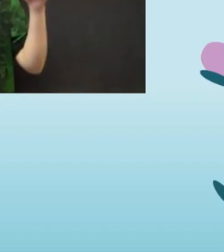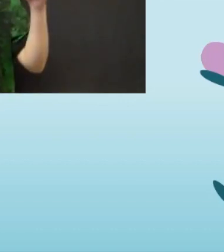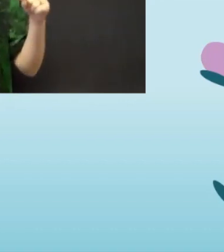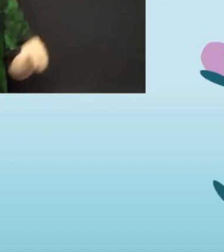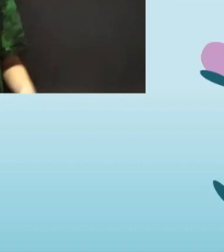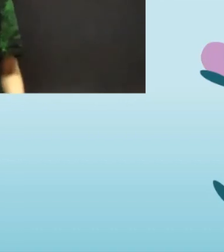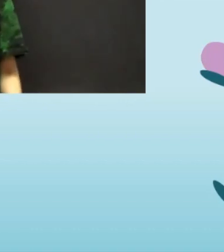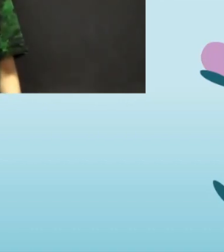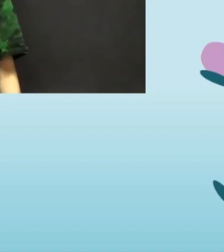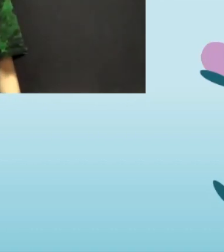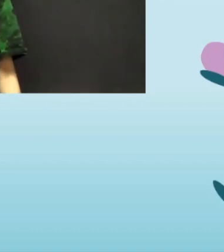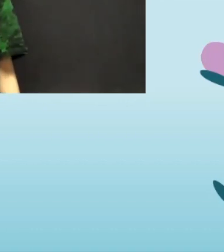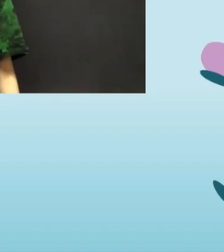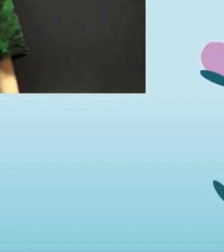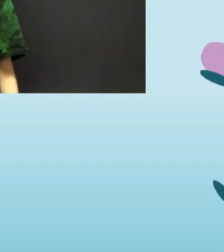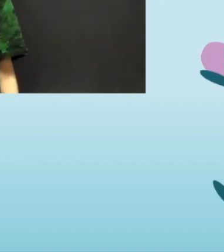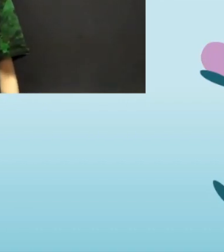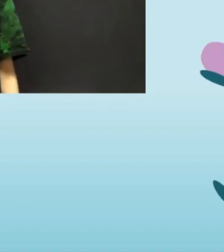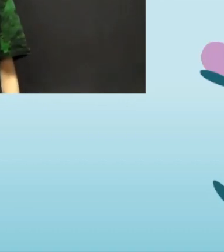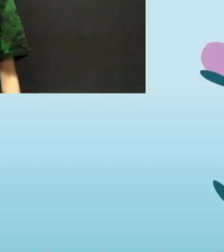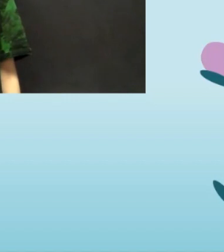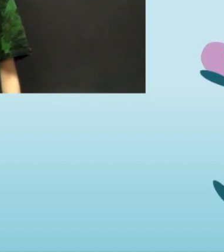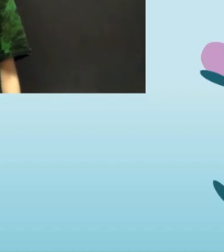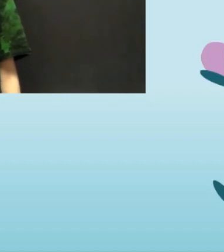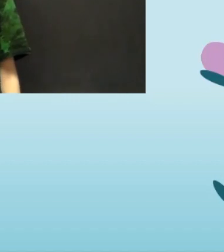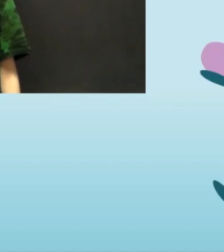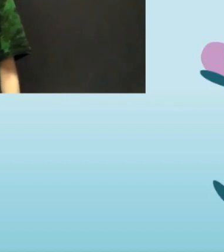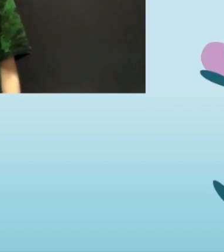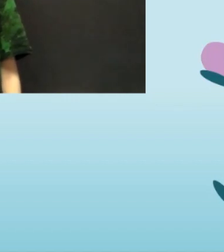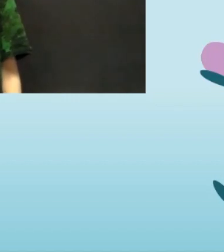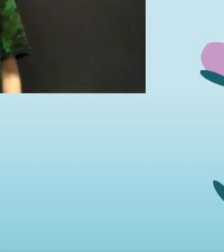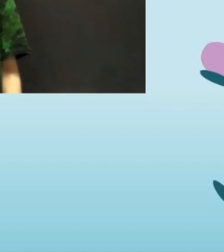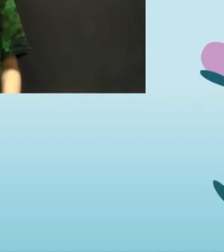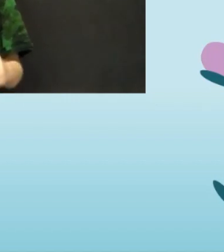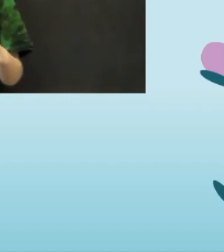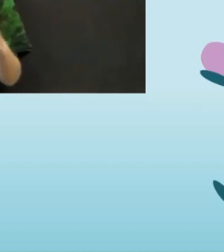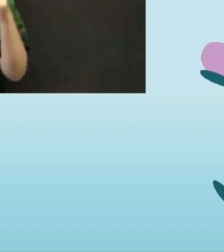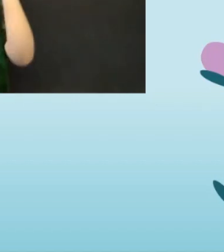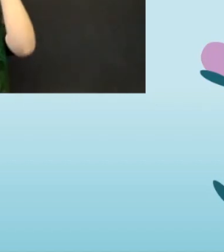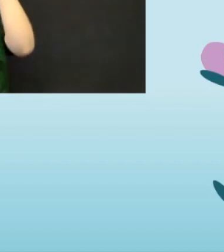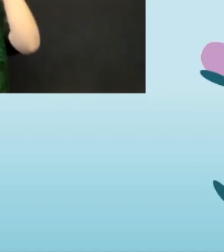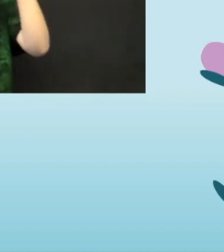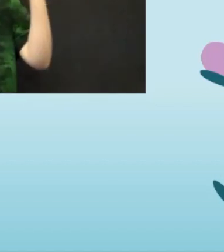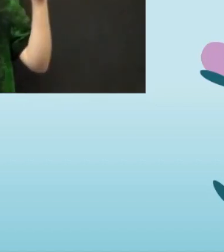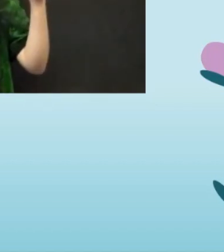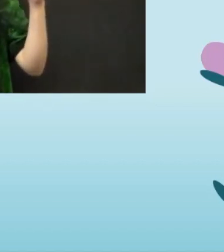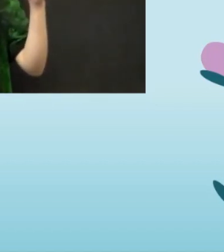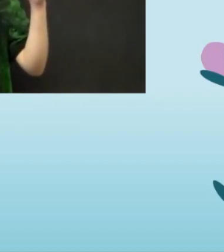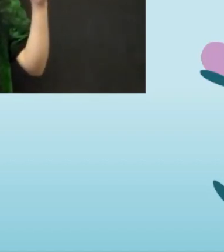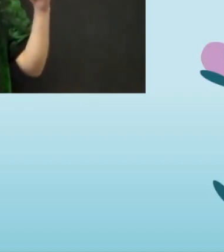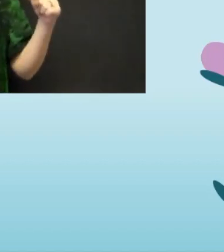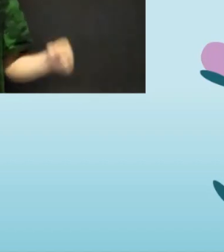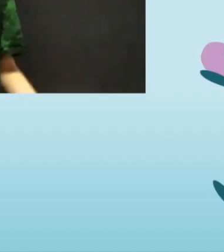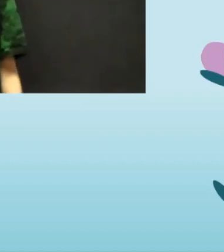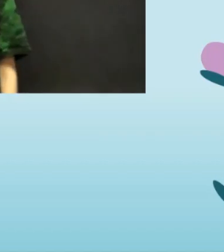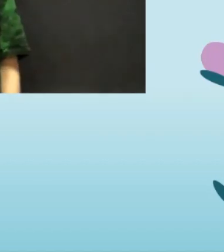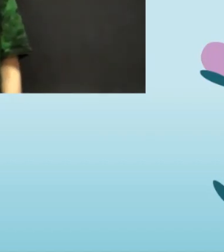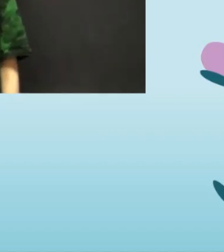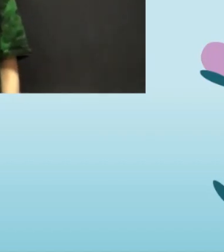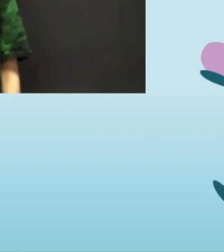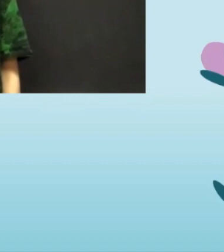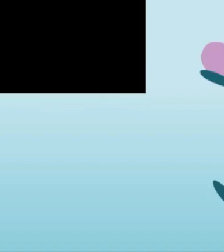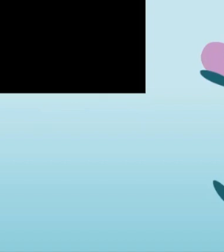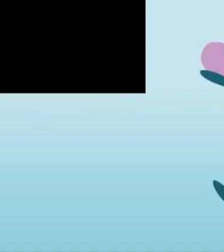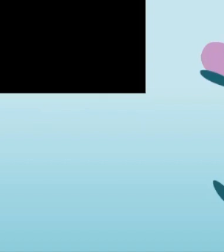This is how you sign allergy. You make a one hand shape with both hands, you touch your nose with your dominant hand, and then you touch the tip of